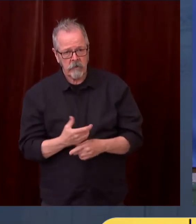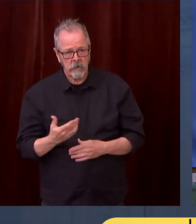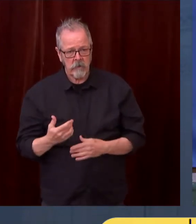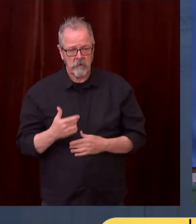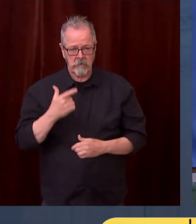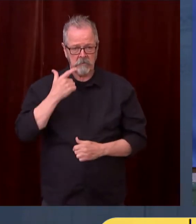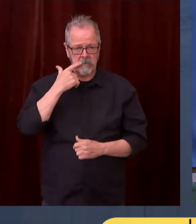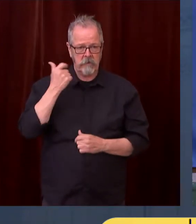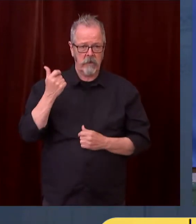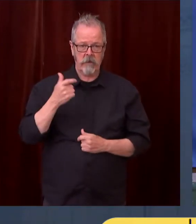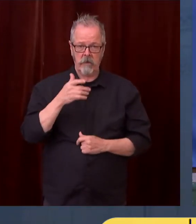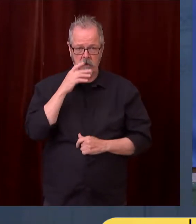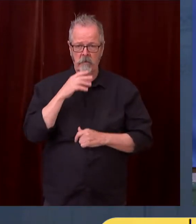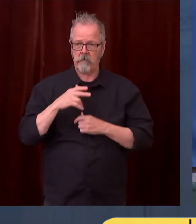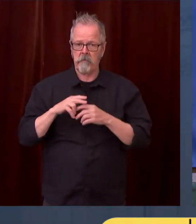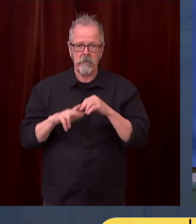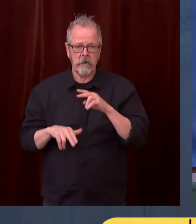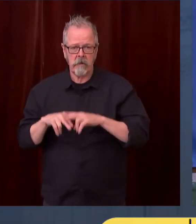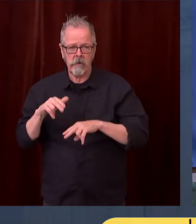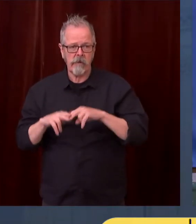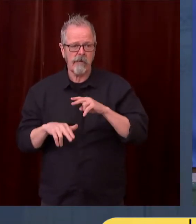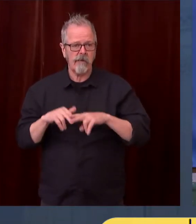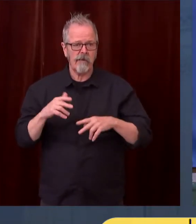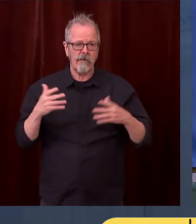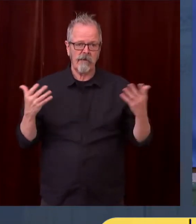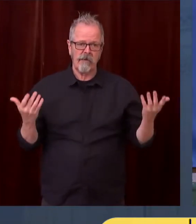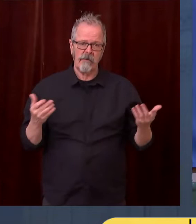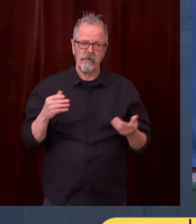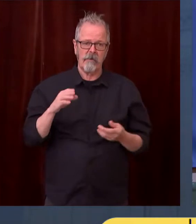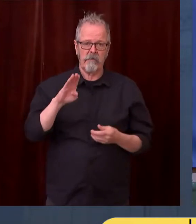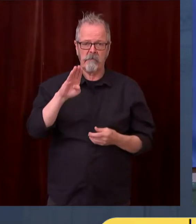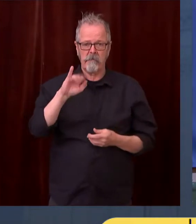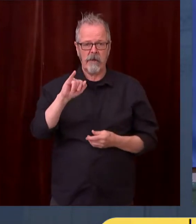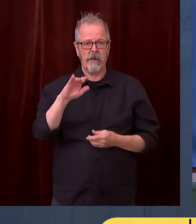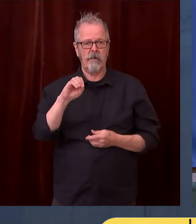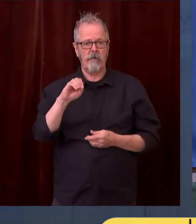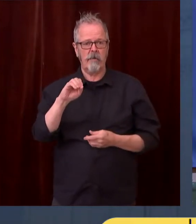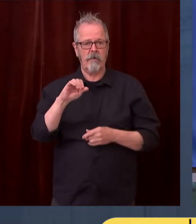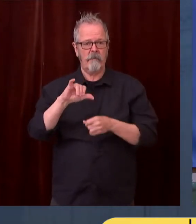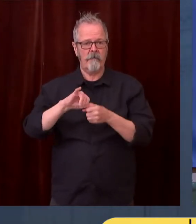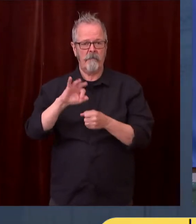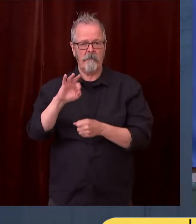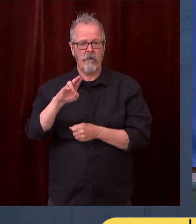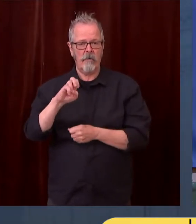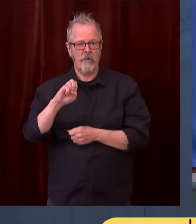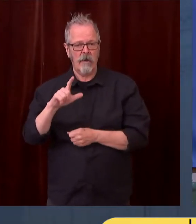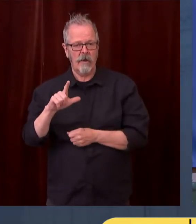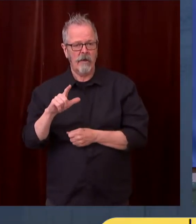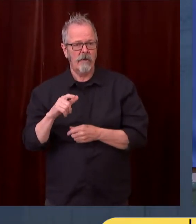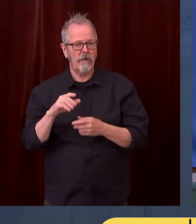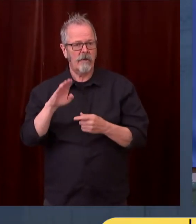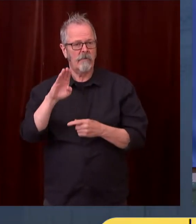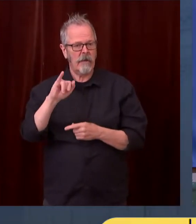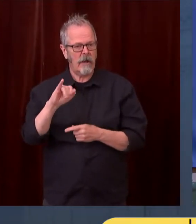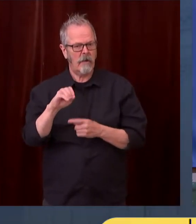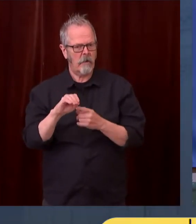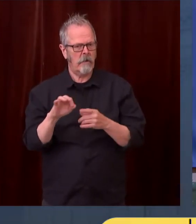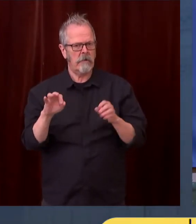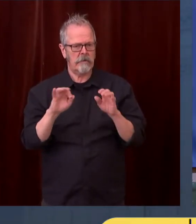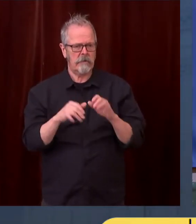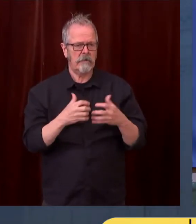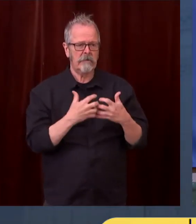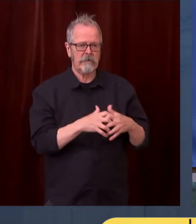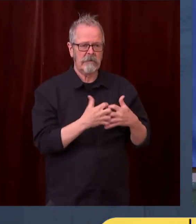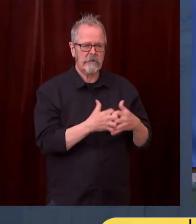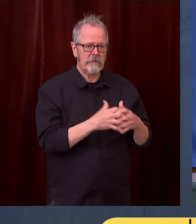building biorefineries for biofuels. There's a proposal in Grease Harbor people are looking at right now. For farmers in